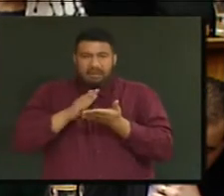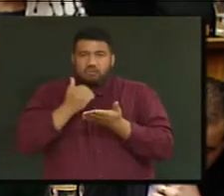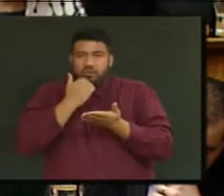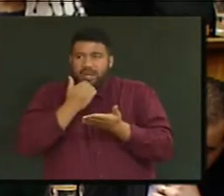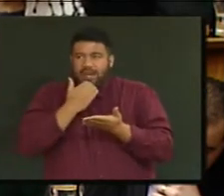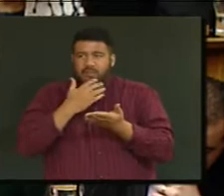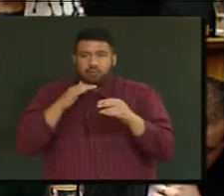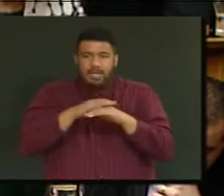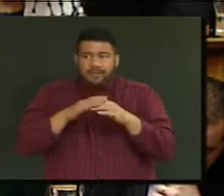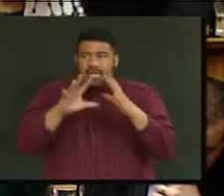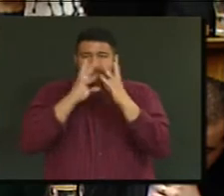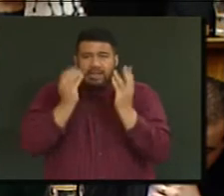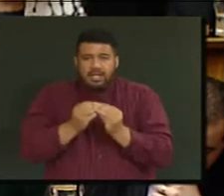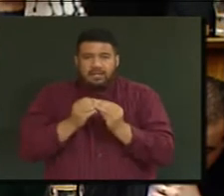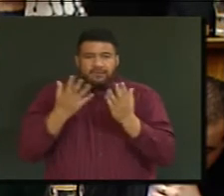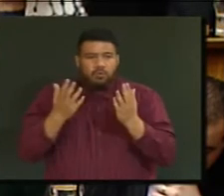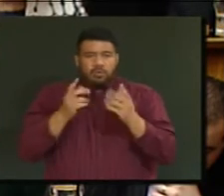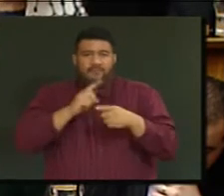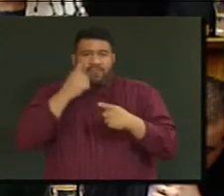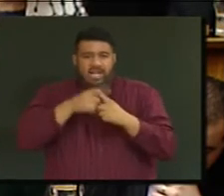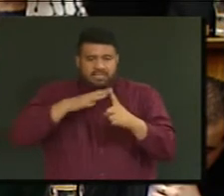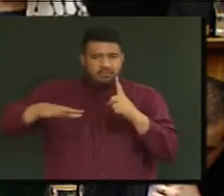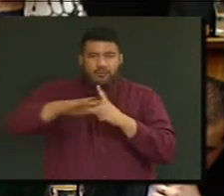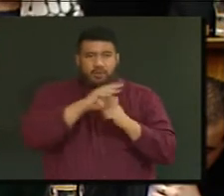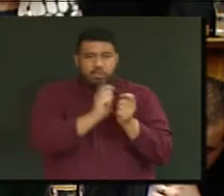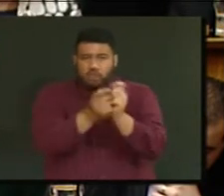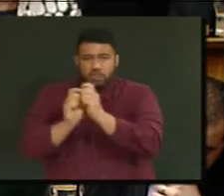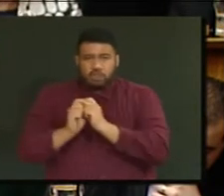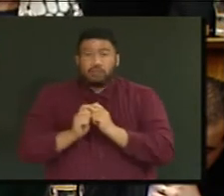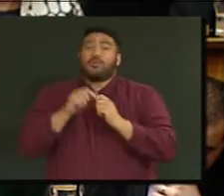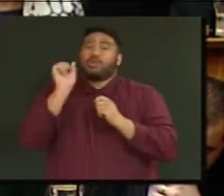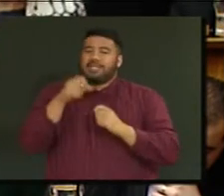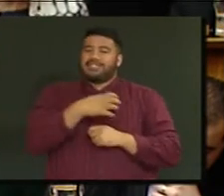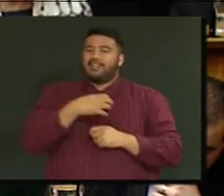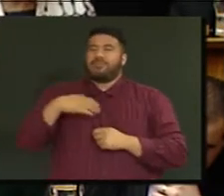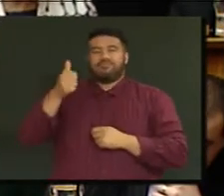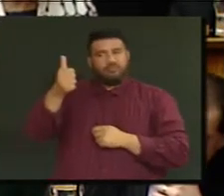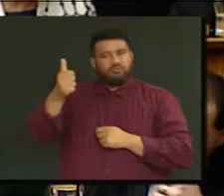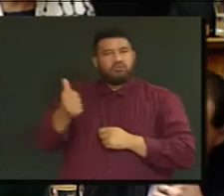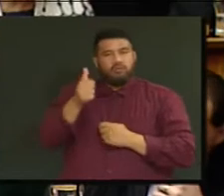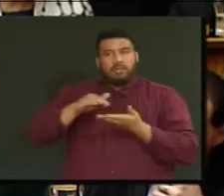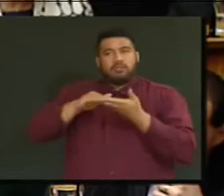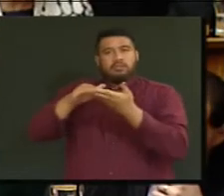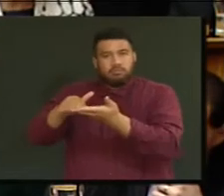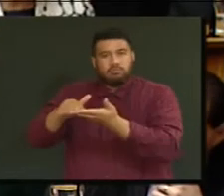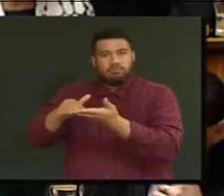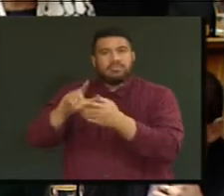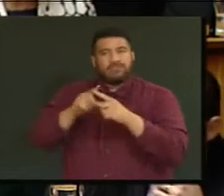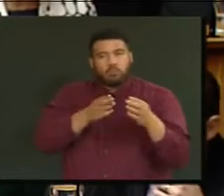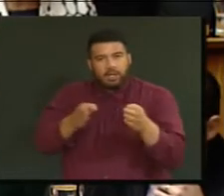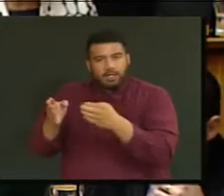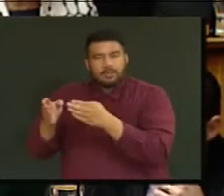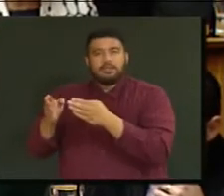as a fast-growing Council. So we have stepped in to help, and in this way we have offered, with a number of fast-growth